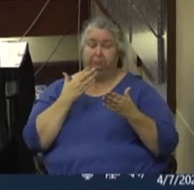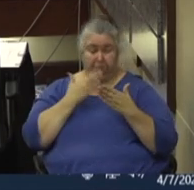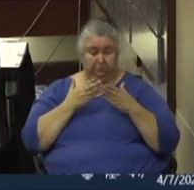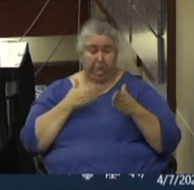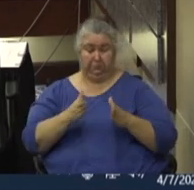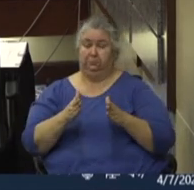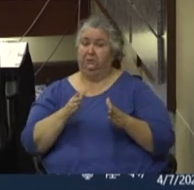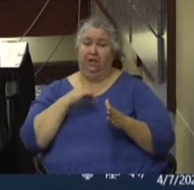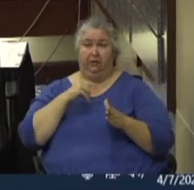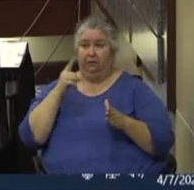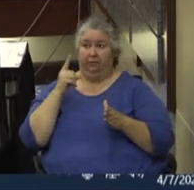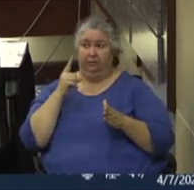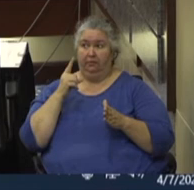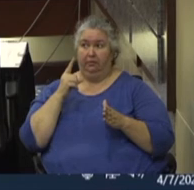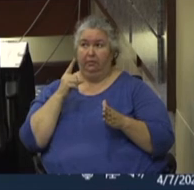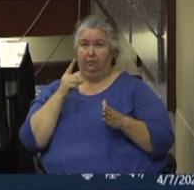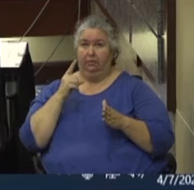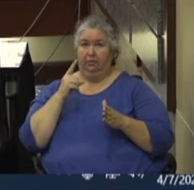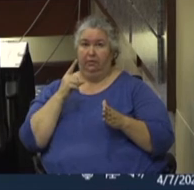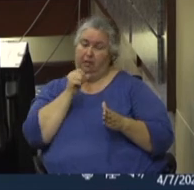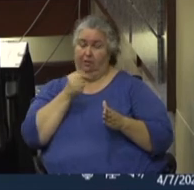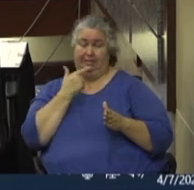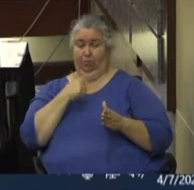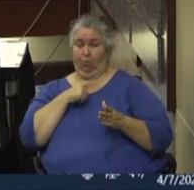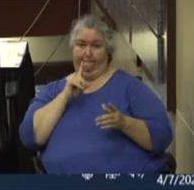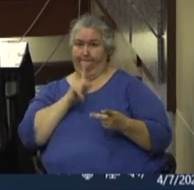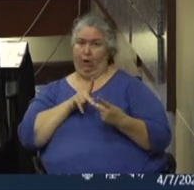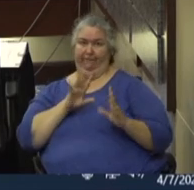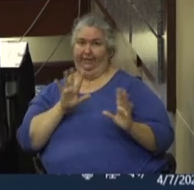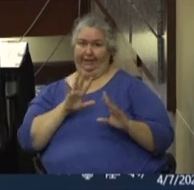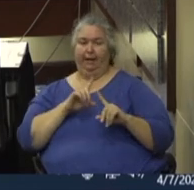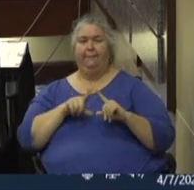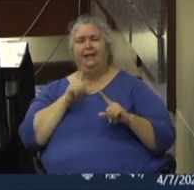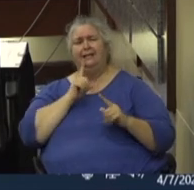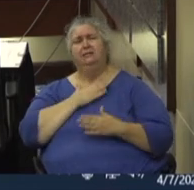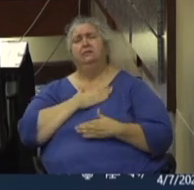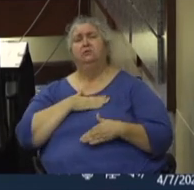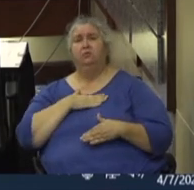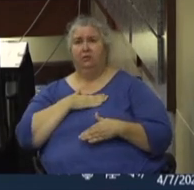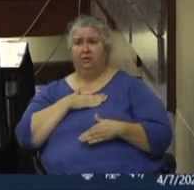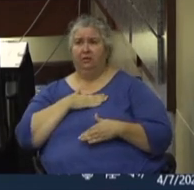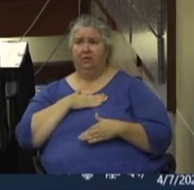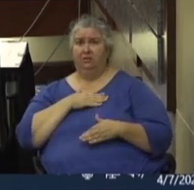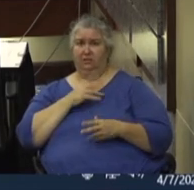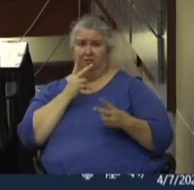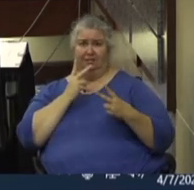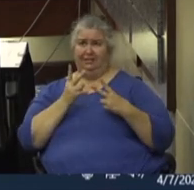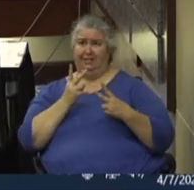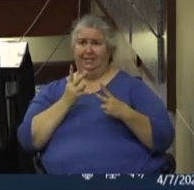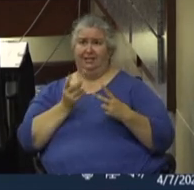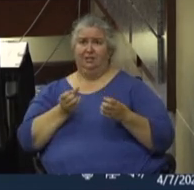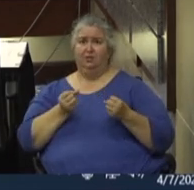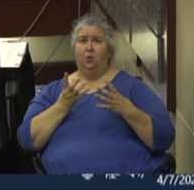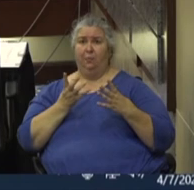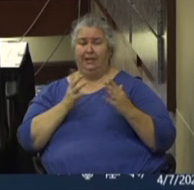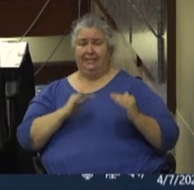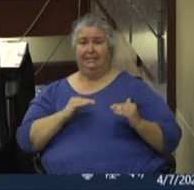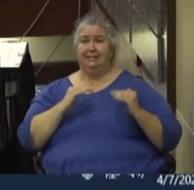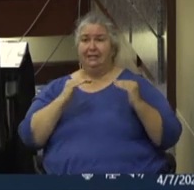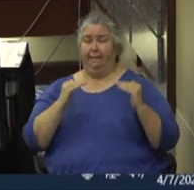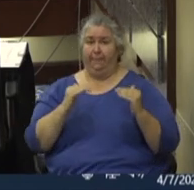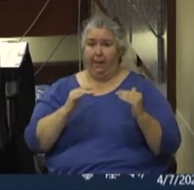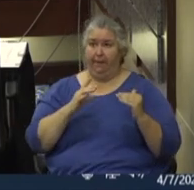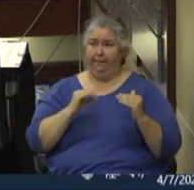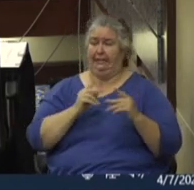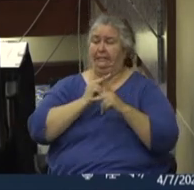I don't think any of us are pretending that we're perfect, but it is such a joy to see so many in our community step up and care for